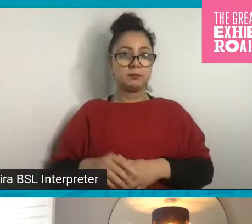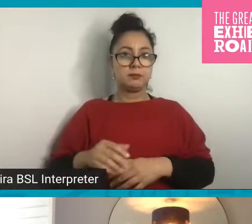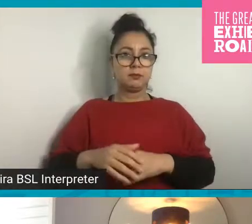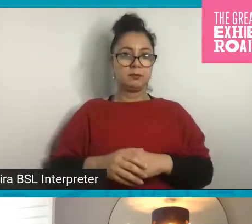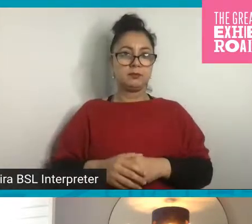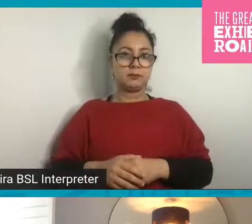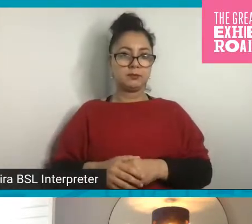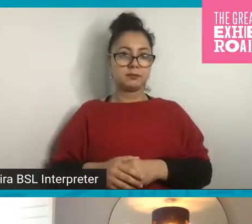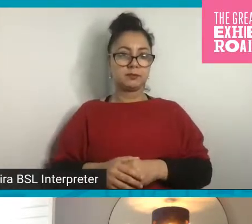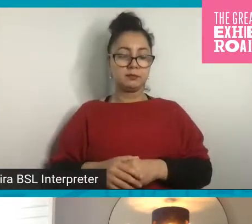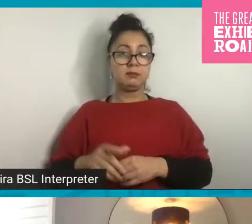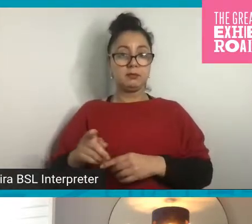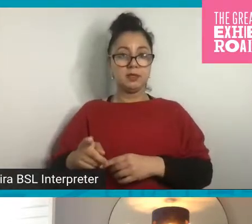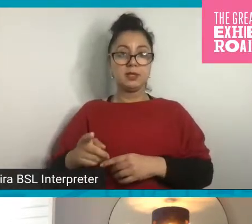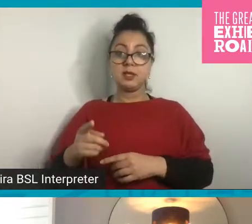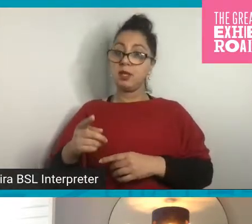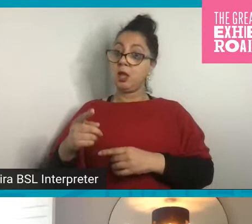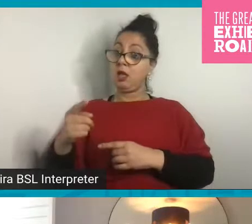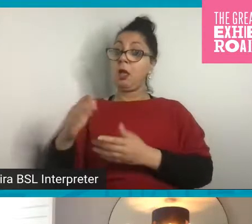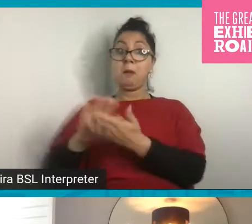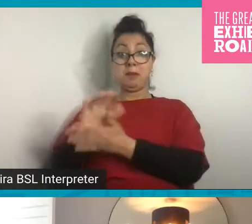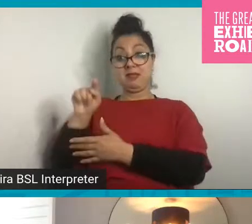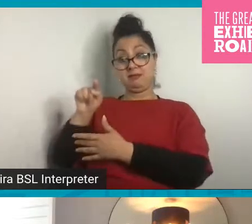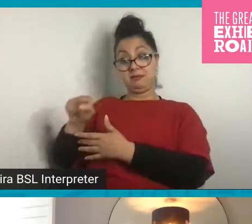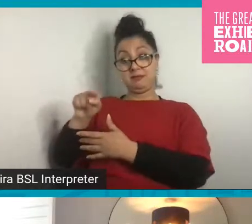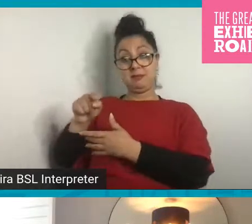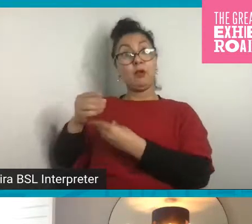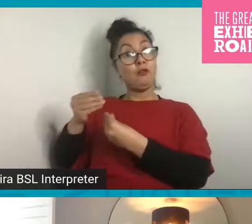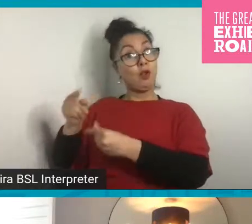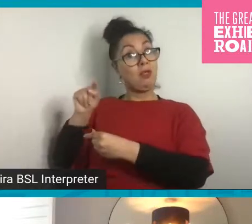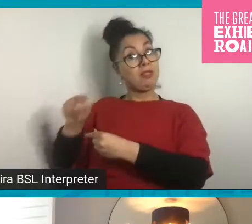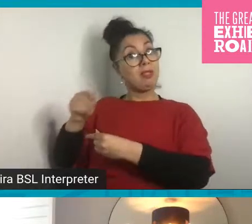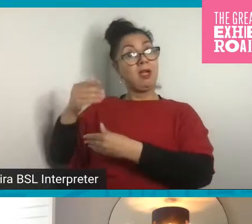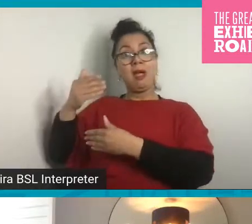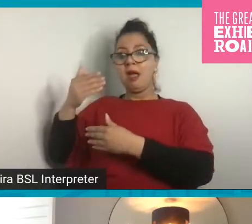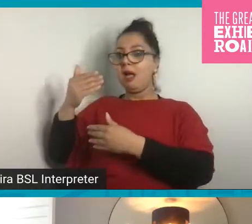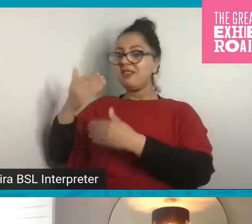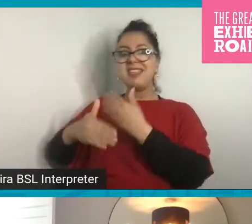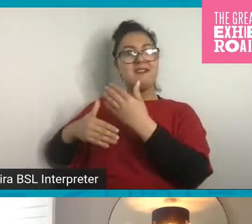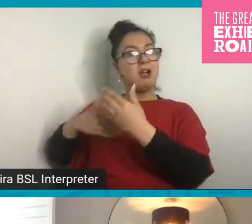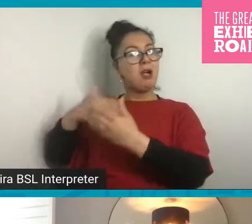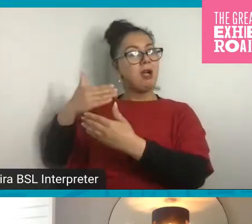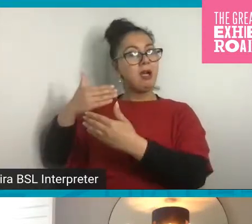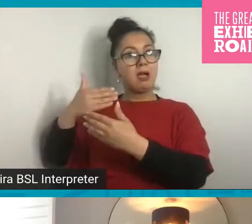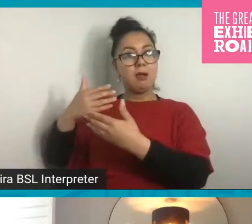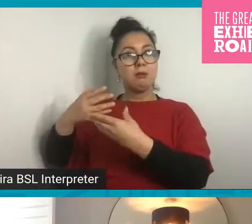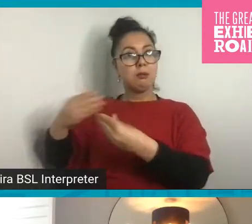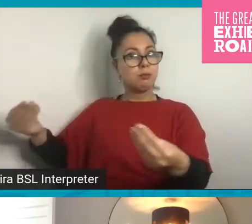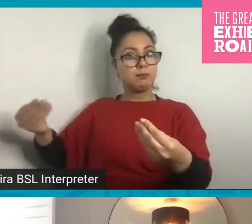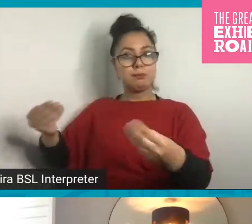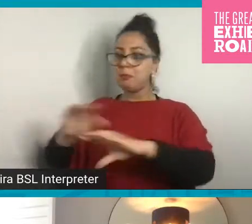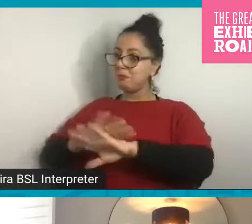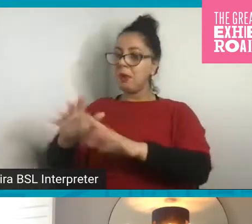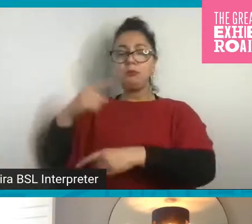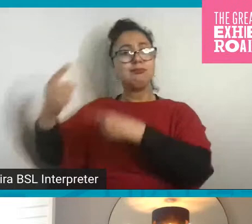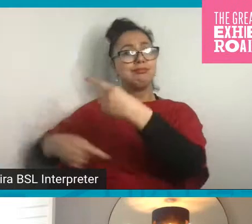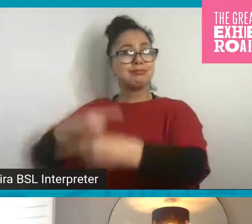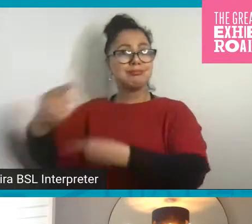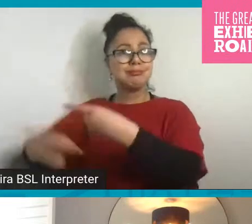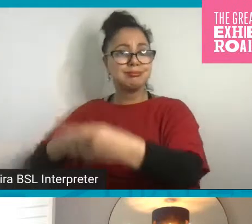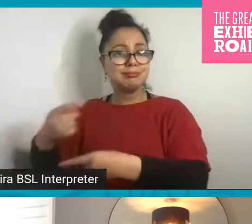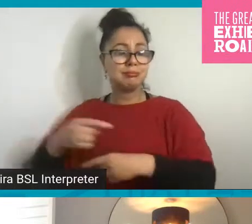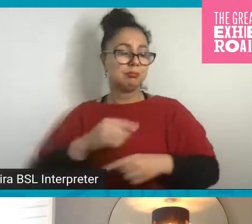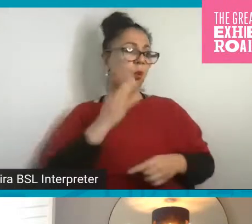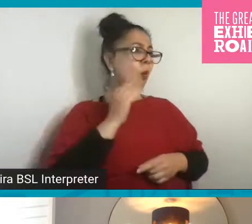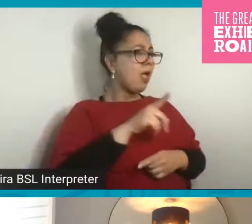the name says, are not likely to run out. So another main difference is that burning fossil fuels is